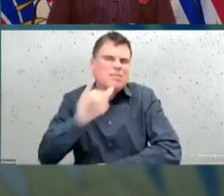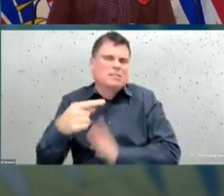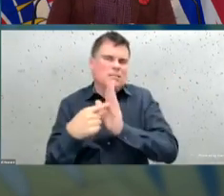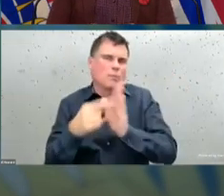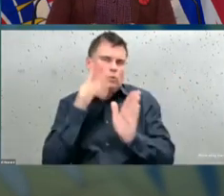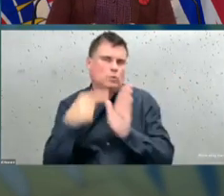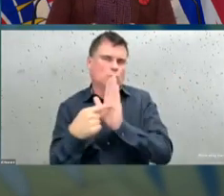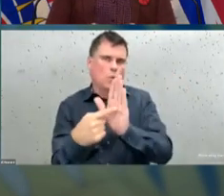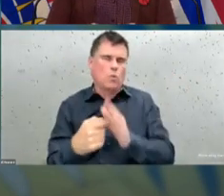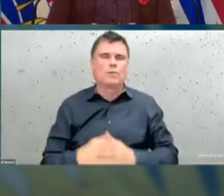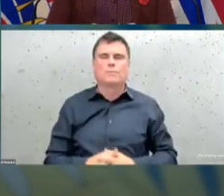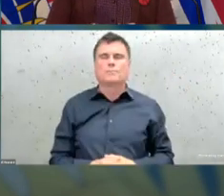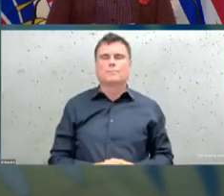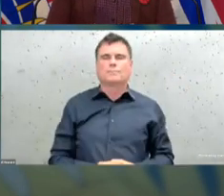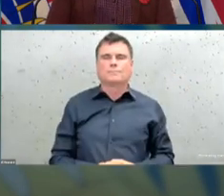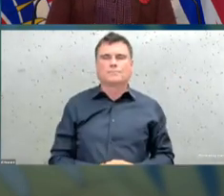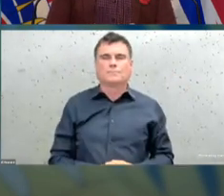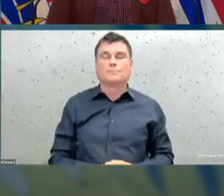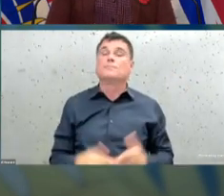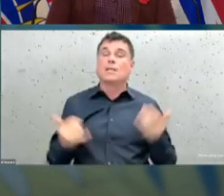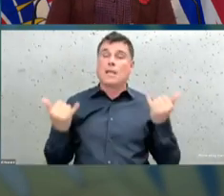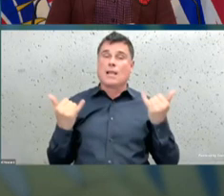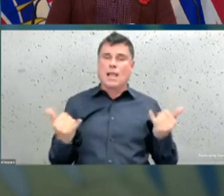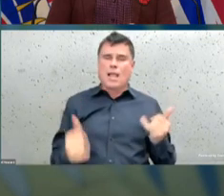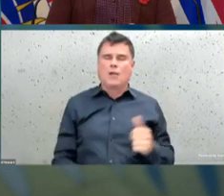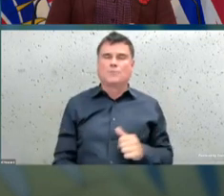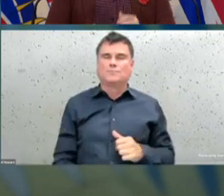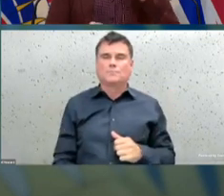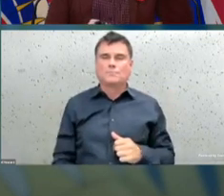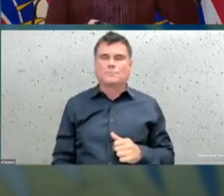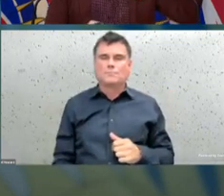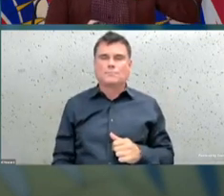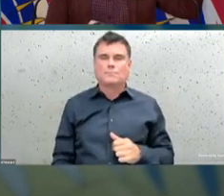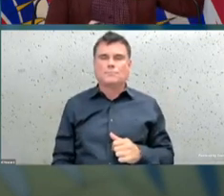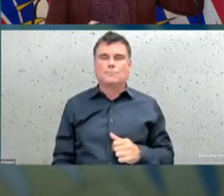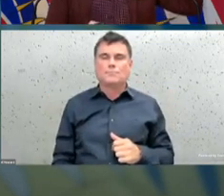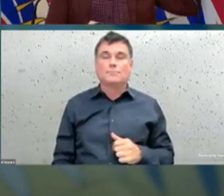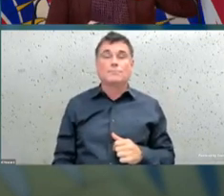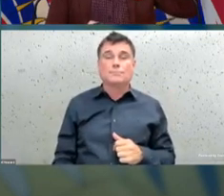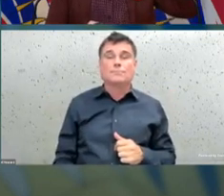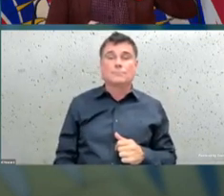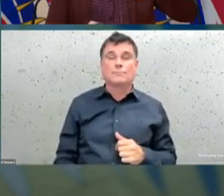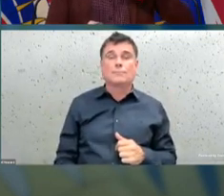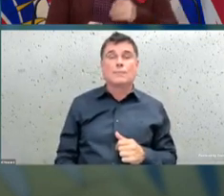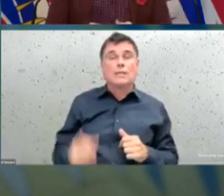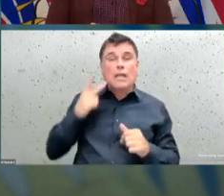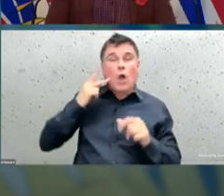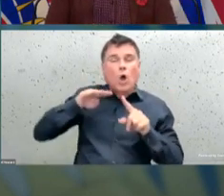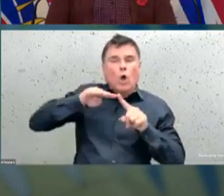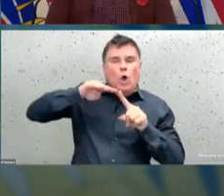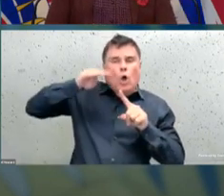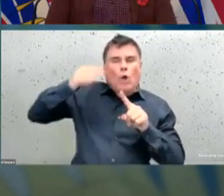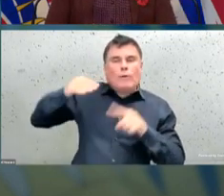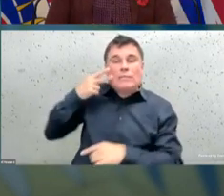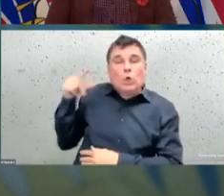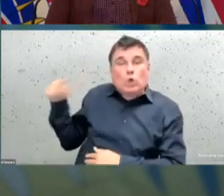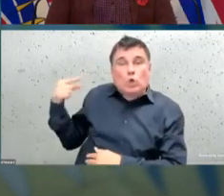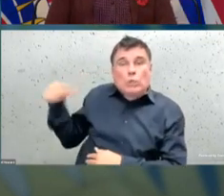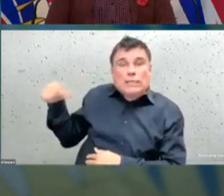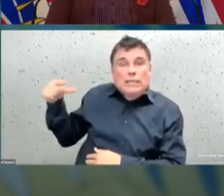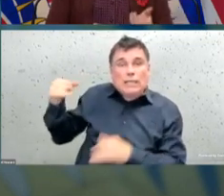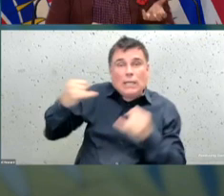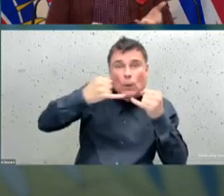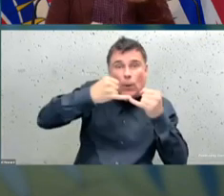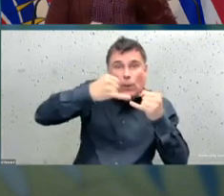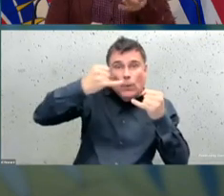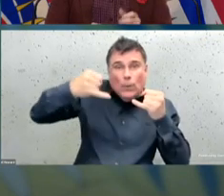the 1st of November this year. As you can see in the green line on the top, we've had grumbling cases along for the last few